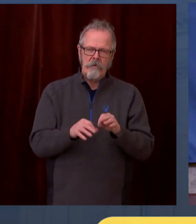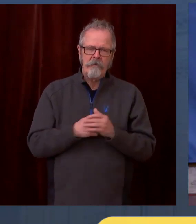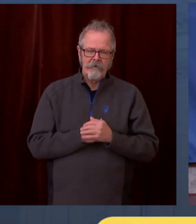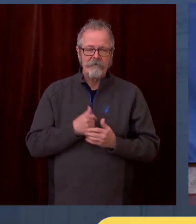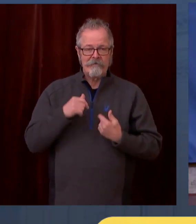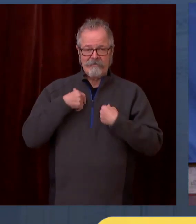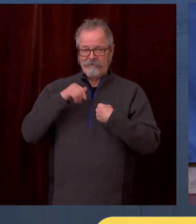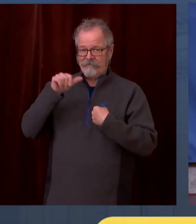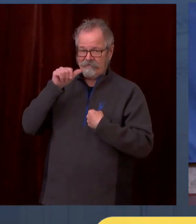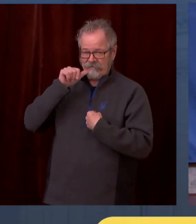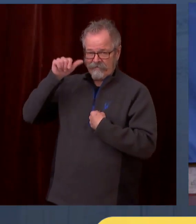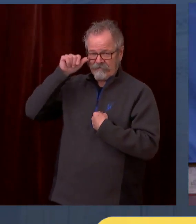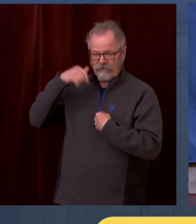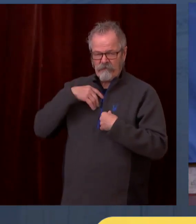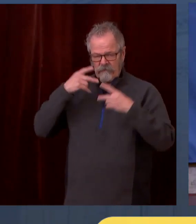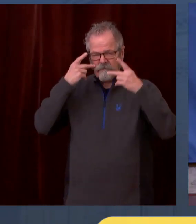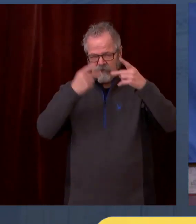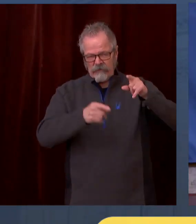opened up their business,